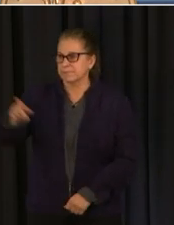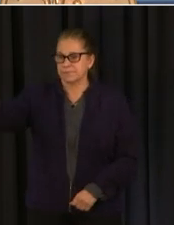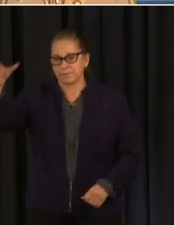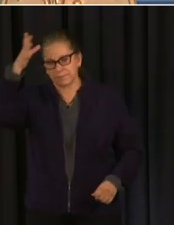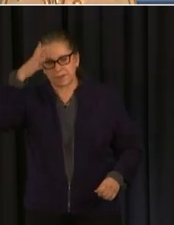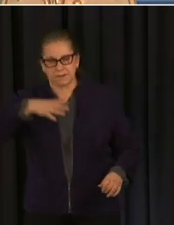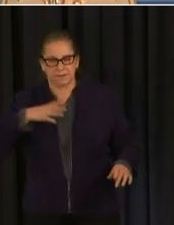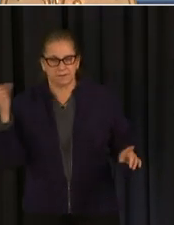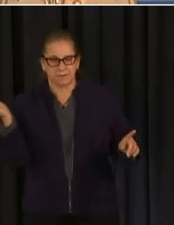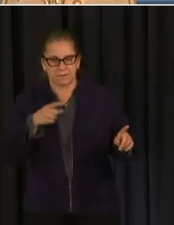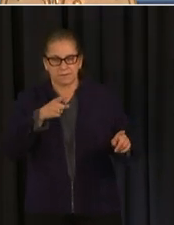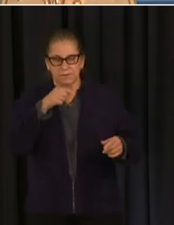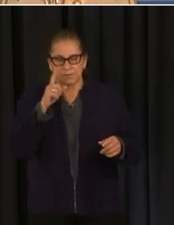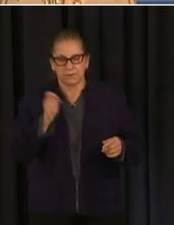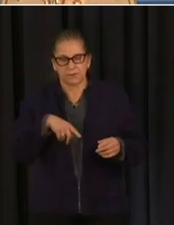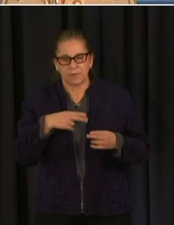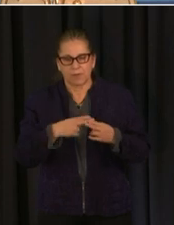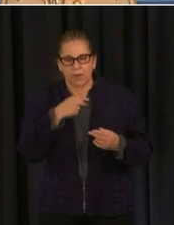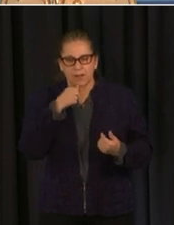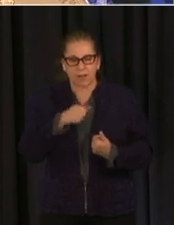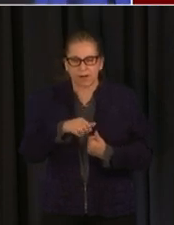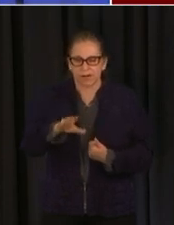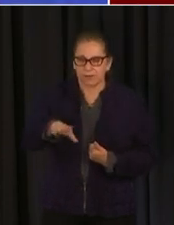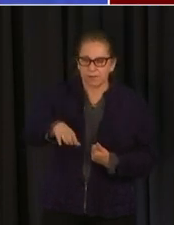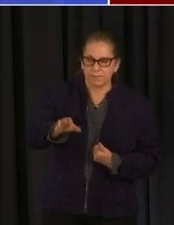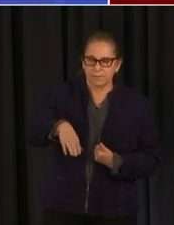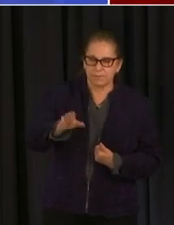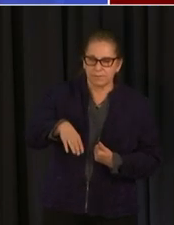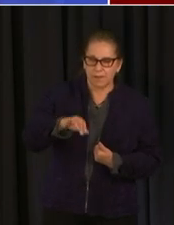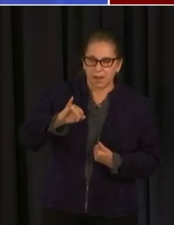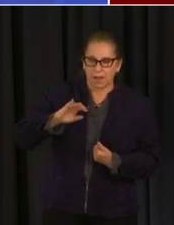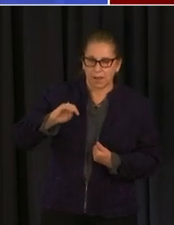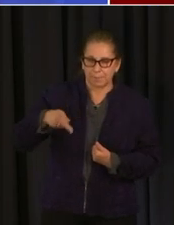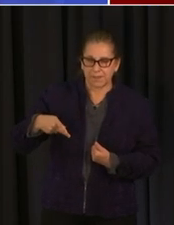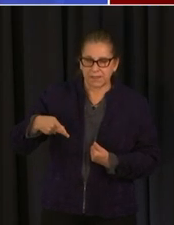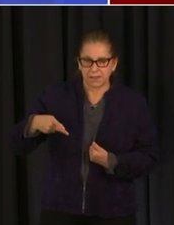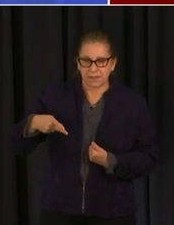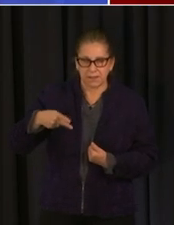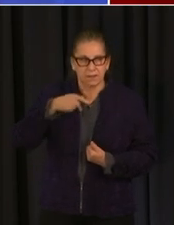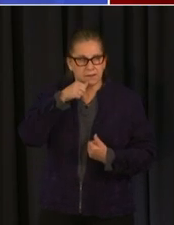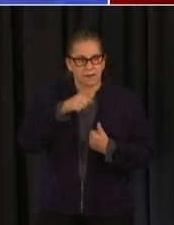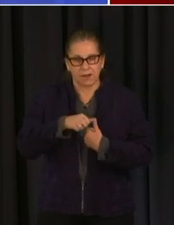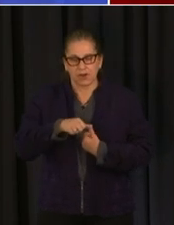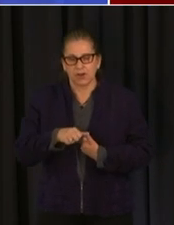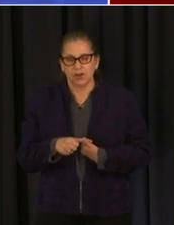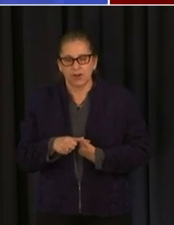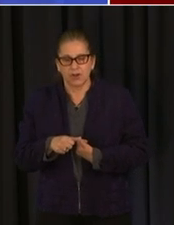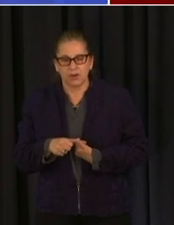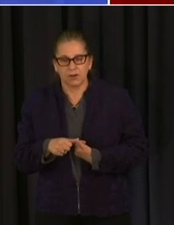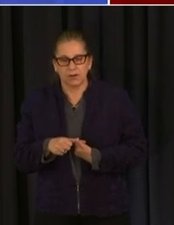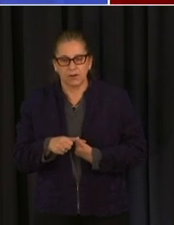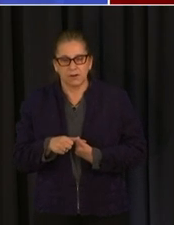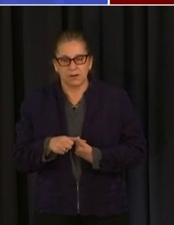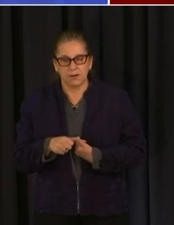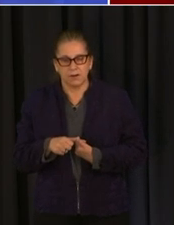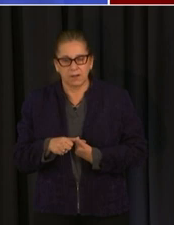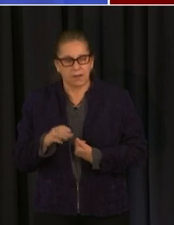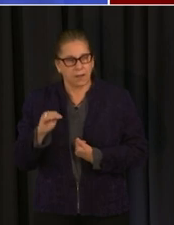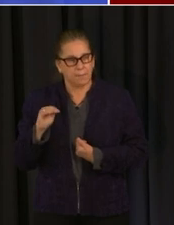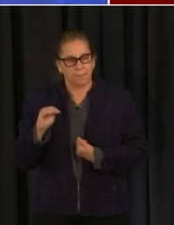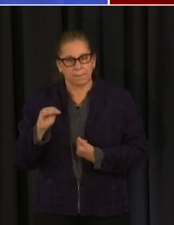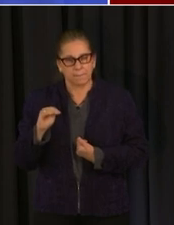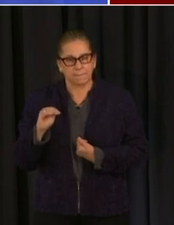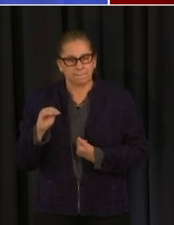question about the letter that the imp and the monumental sports had written but i i guess some of this addresses that now uh